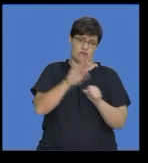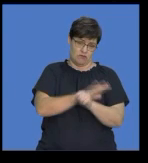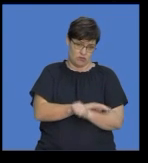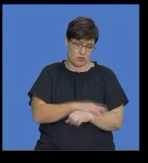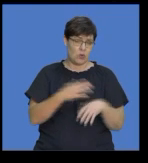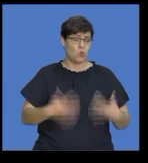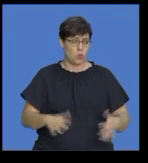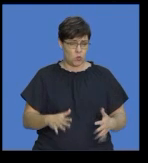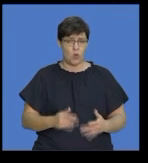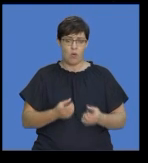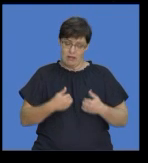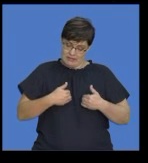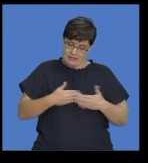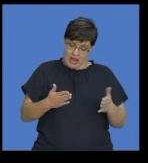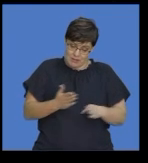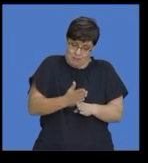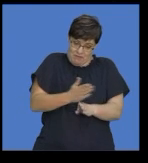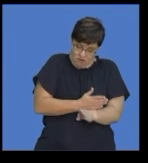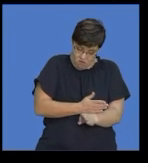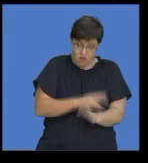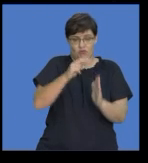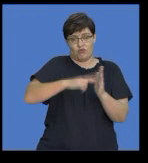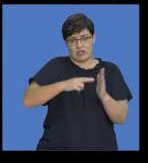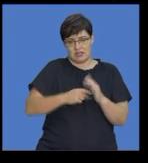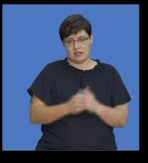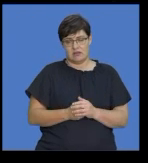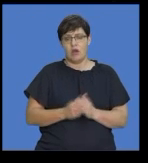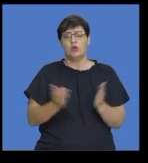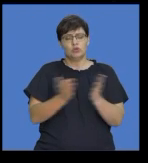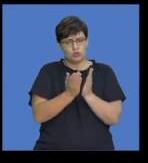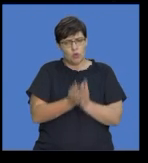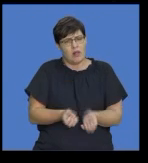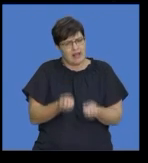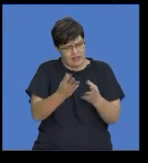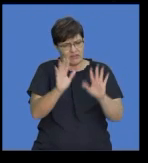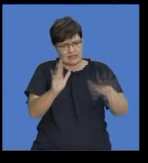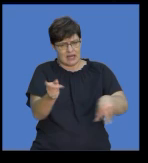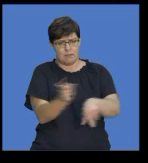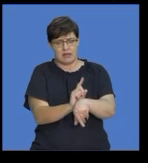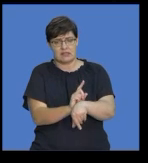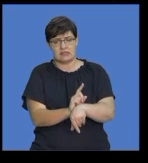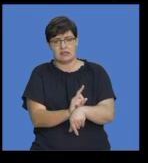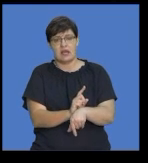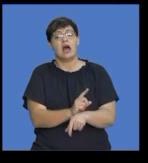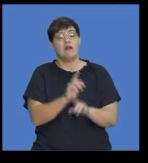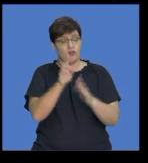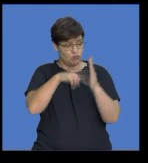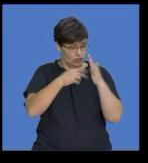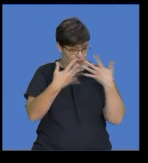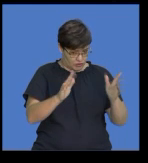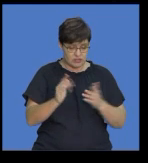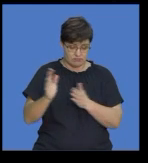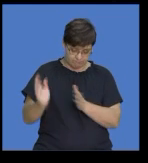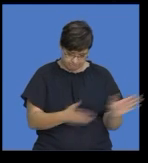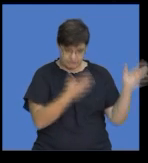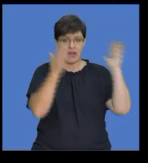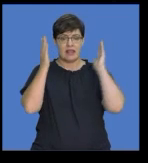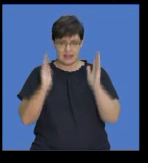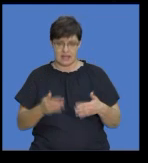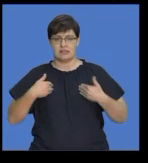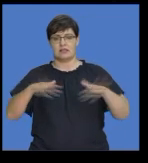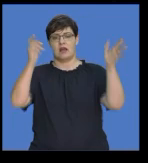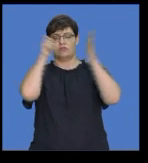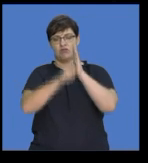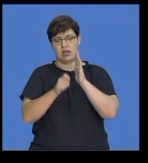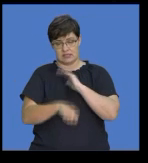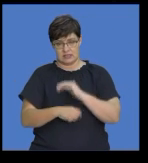paper your school should allow you 10 minutes to read before the paper starts and it is very very important to read all questions